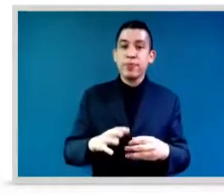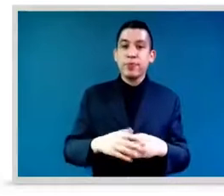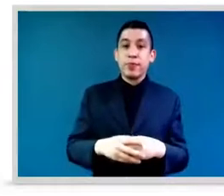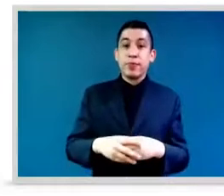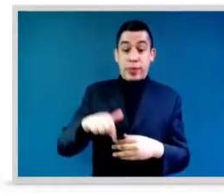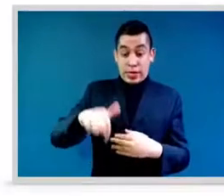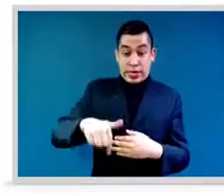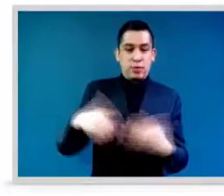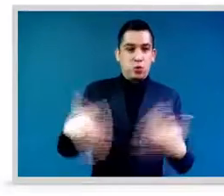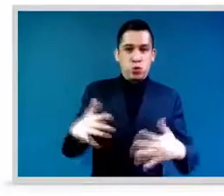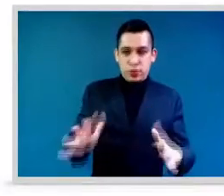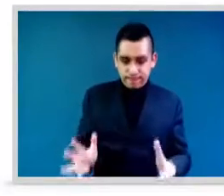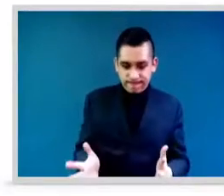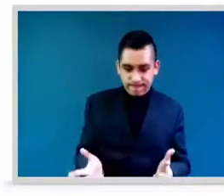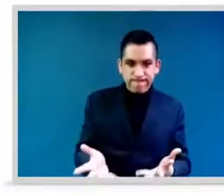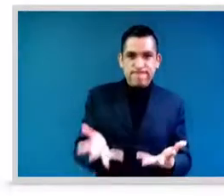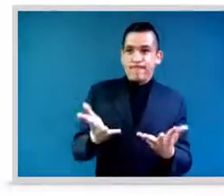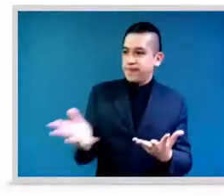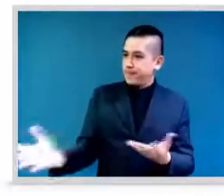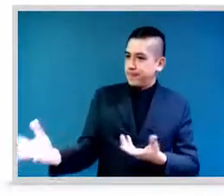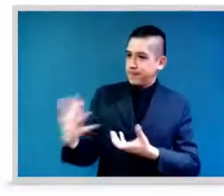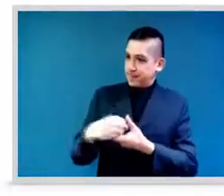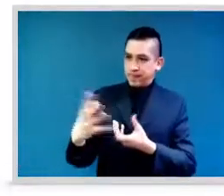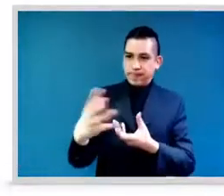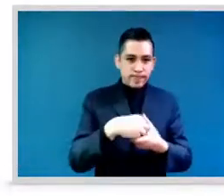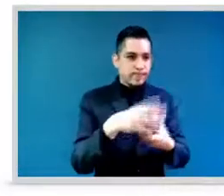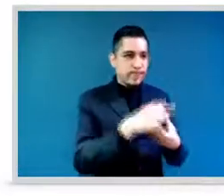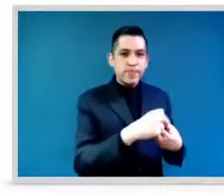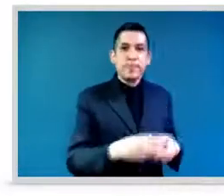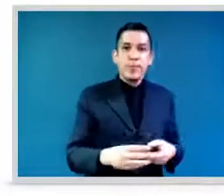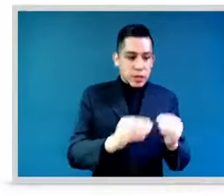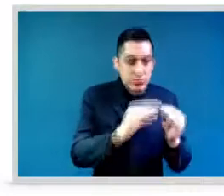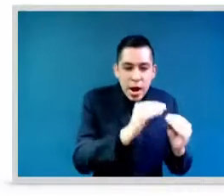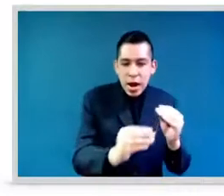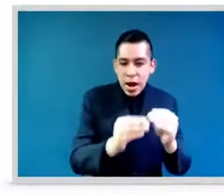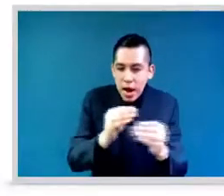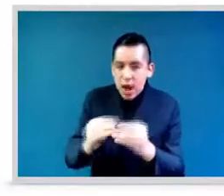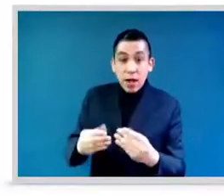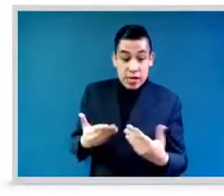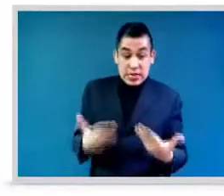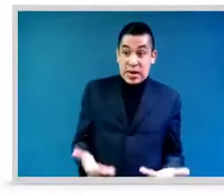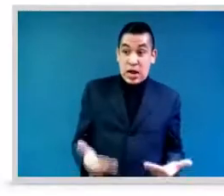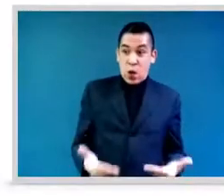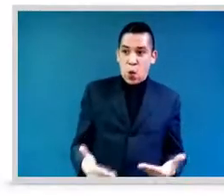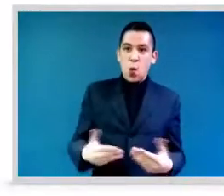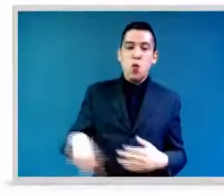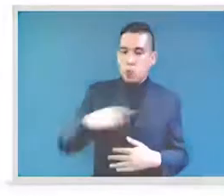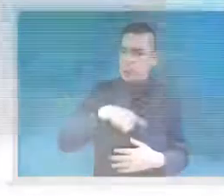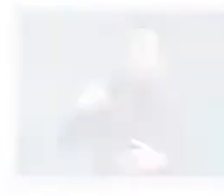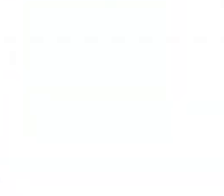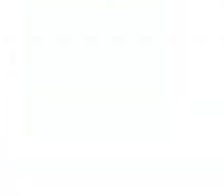obligation and our privilege to be able to meet that call to action. So thank you. Thank you.